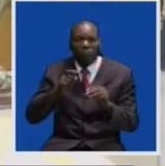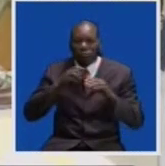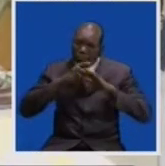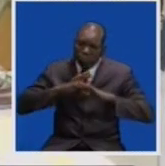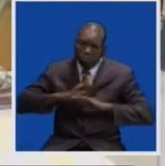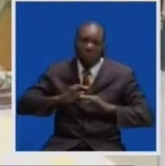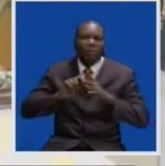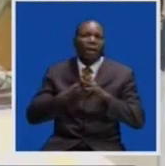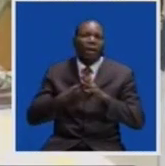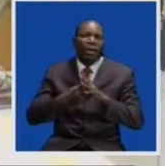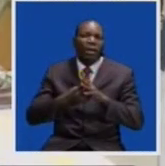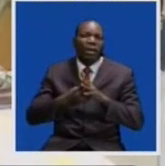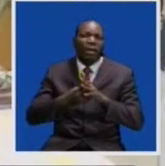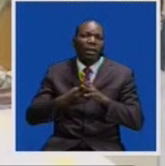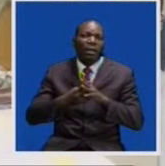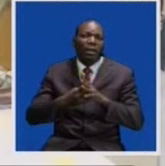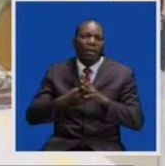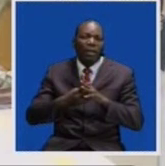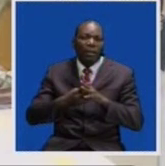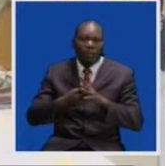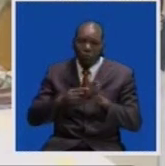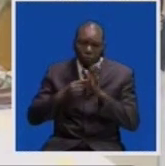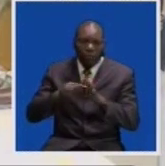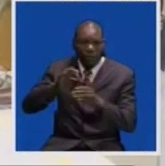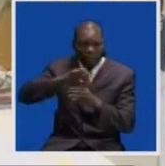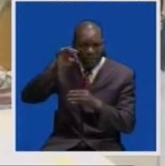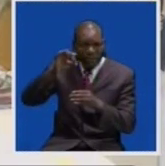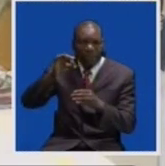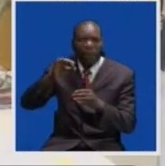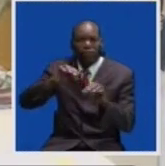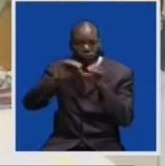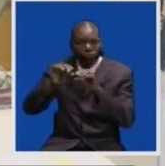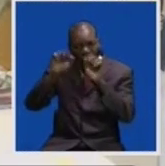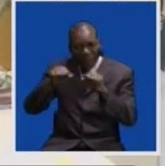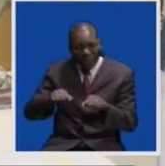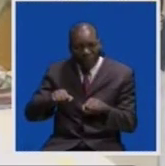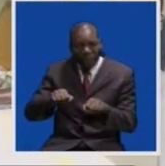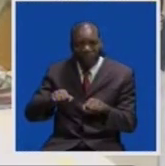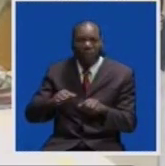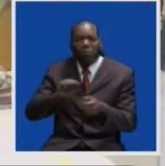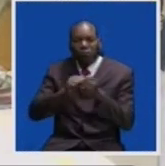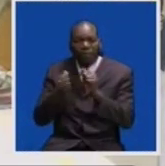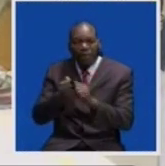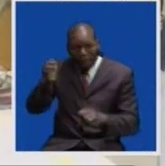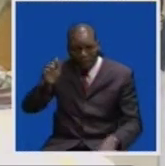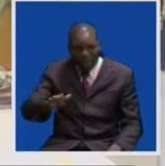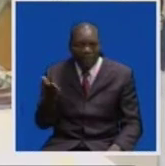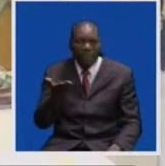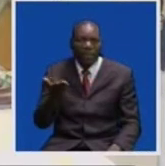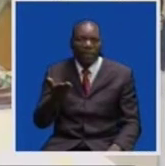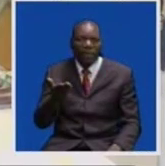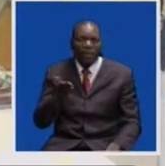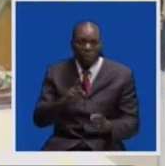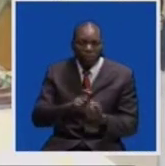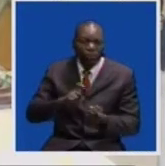spirit that it can be done. No difficulty is permanent. Every challenge